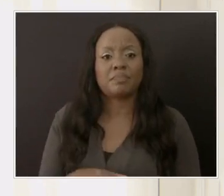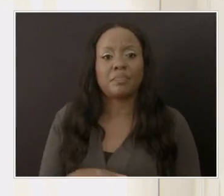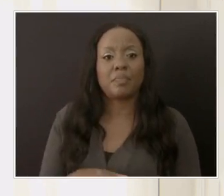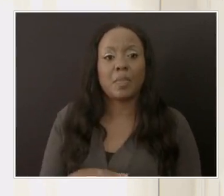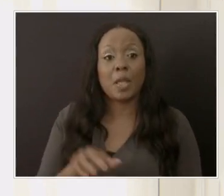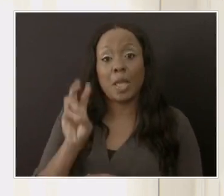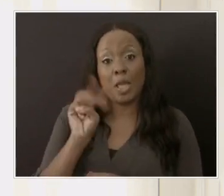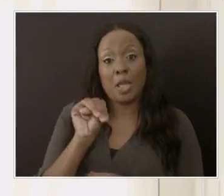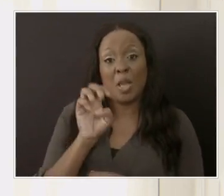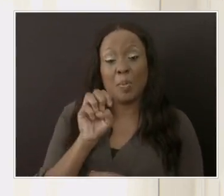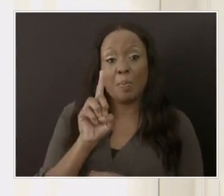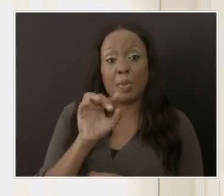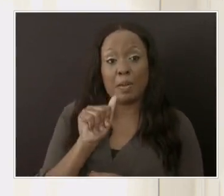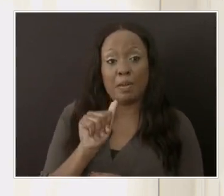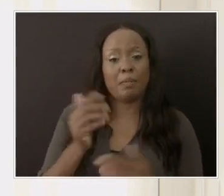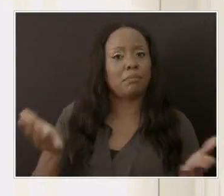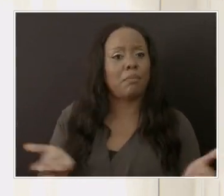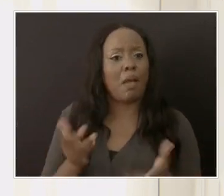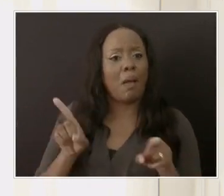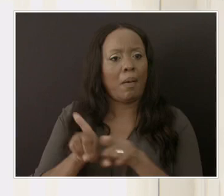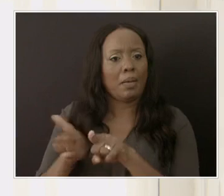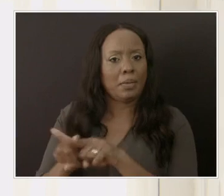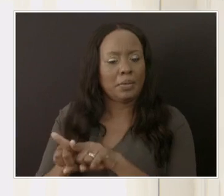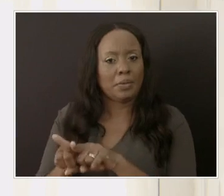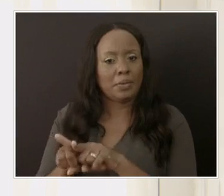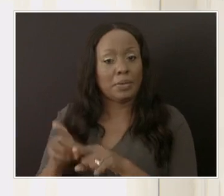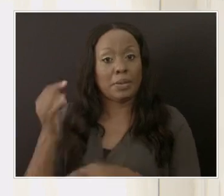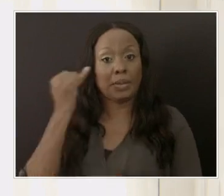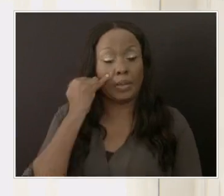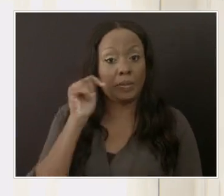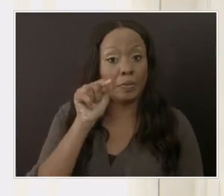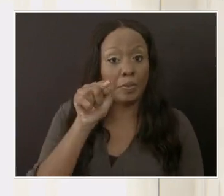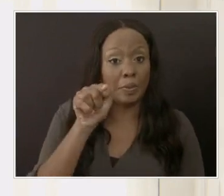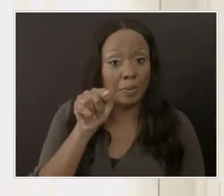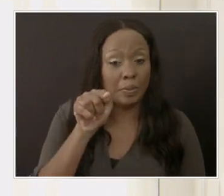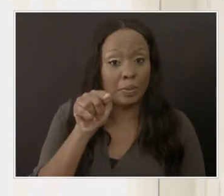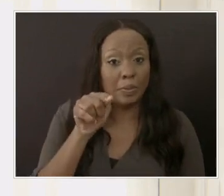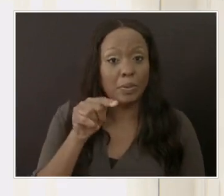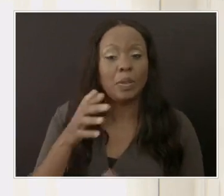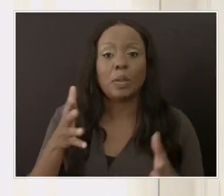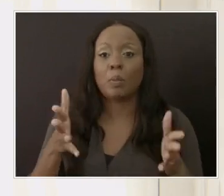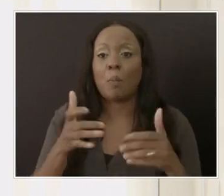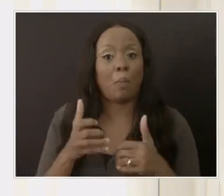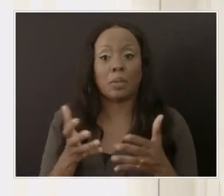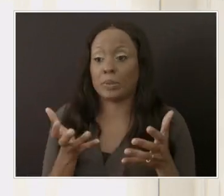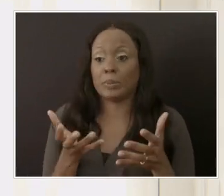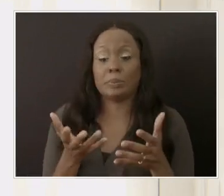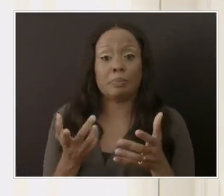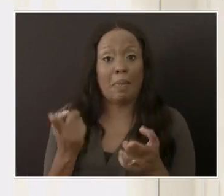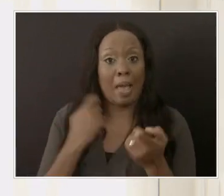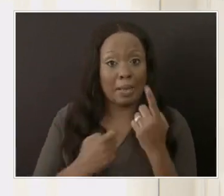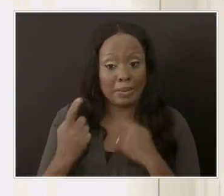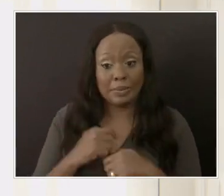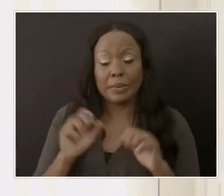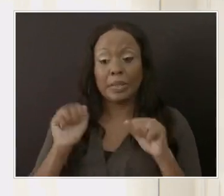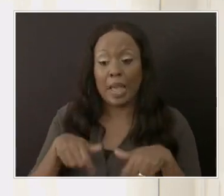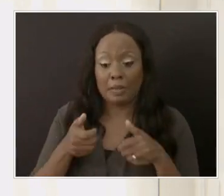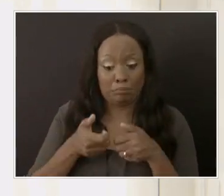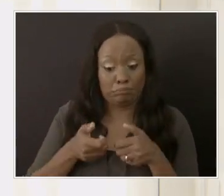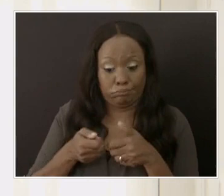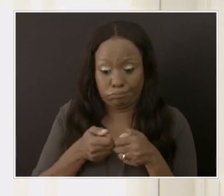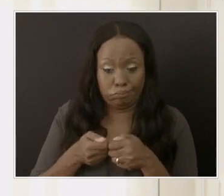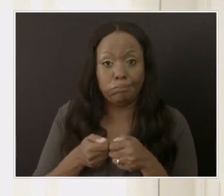media. And those of you in the public who want to raise questions, you can also send messages to me